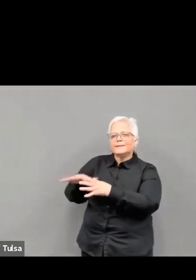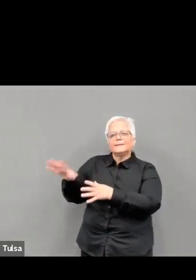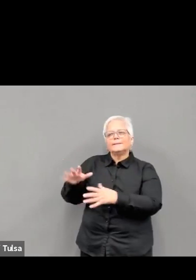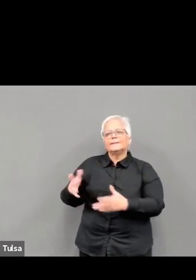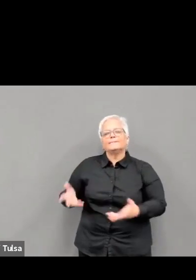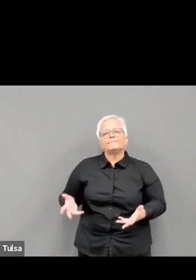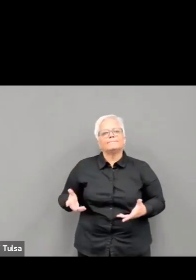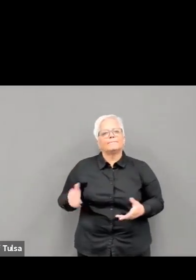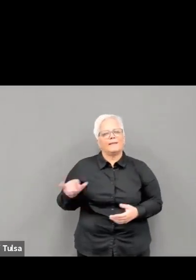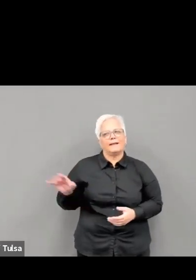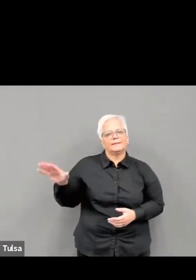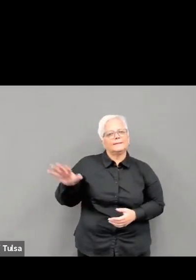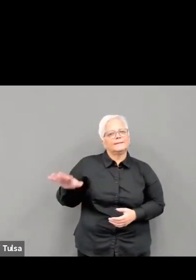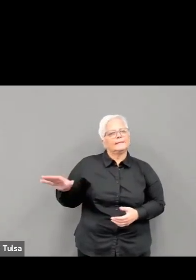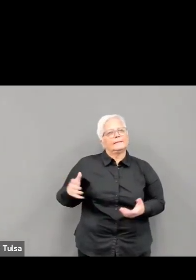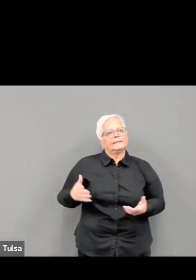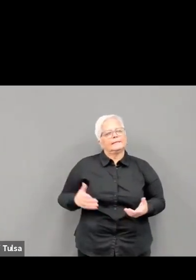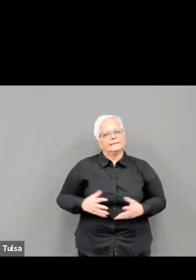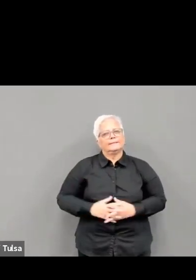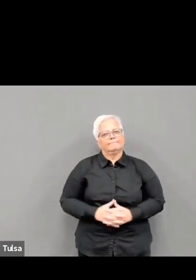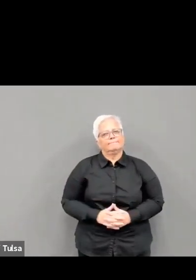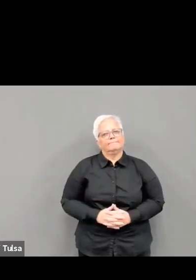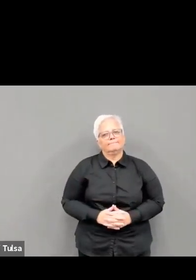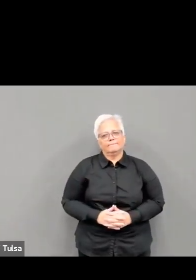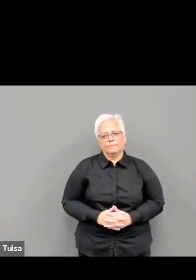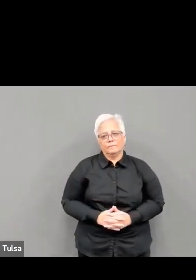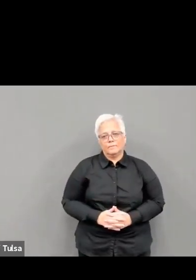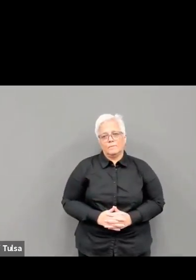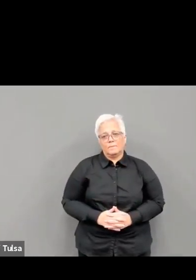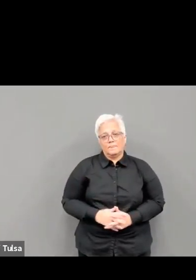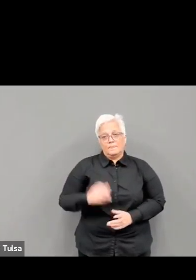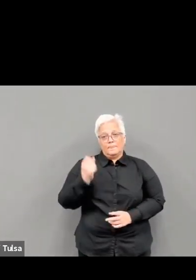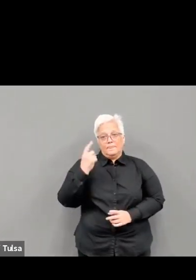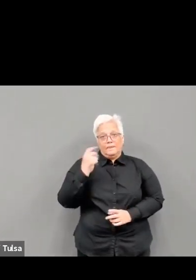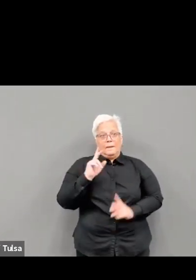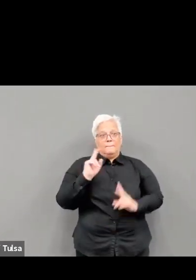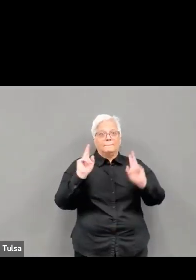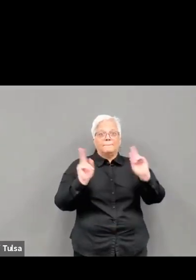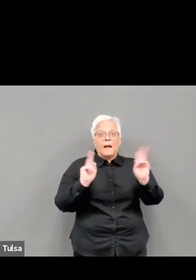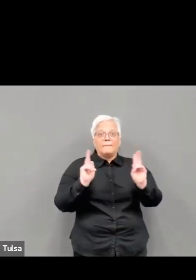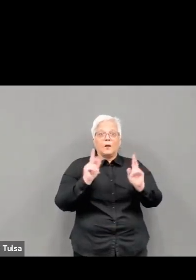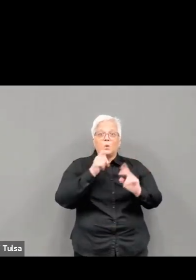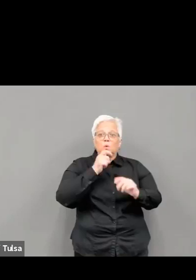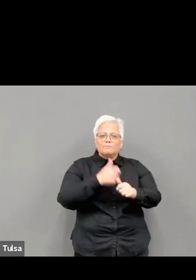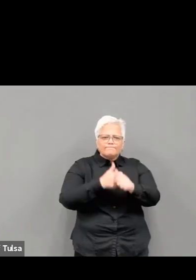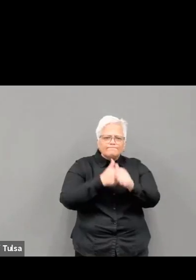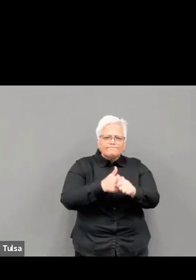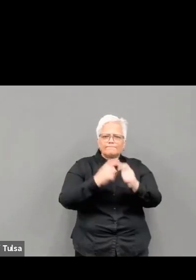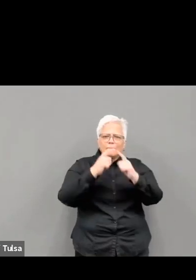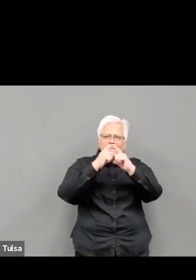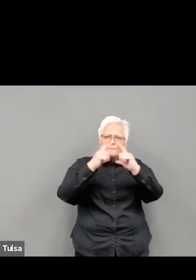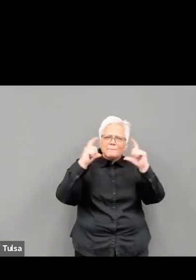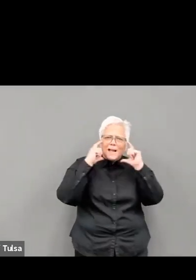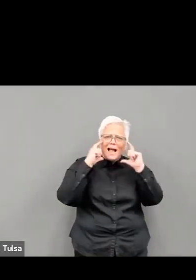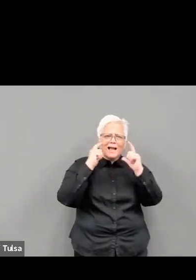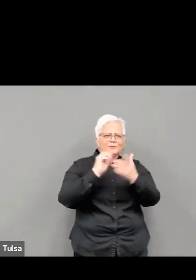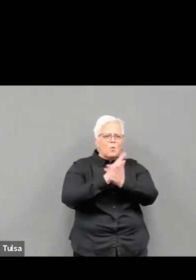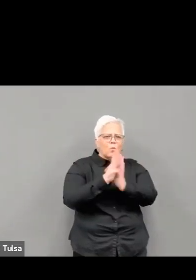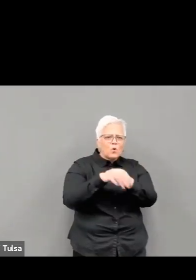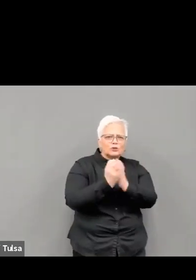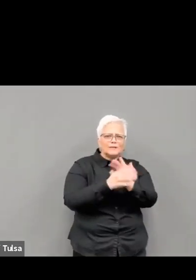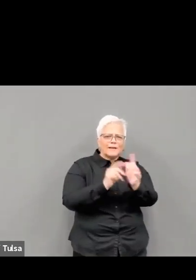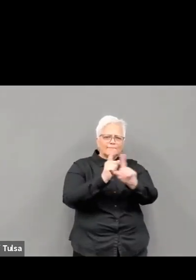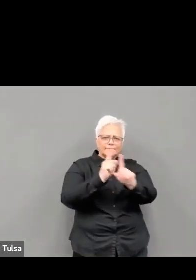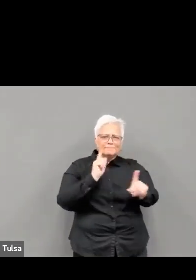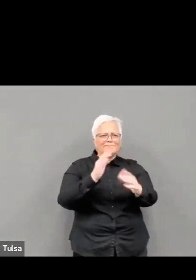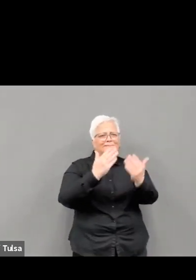debt. And lastly, I'd like to share my gratitude with Tulsa Mayor G.T. Bynum, Tulsa Health Department Director